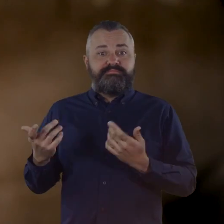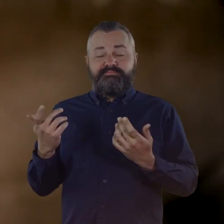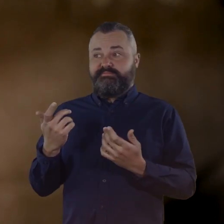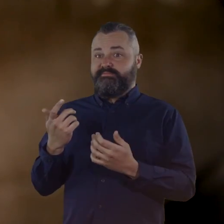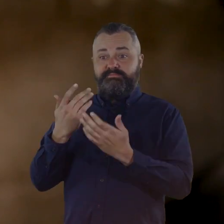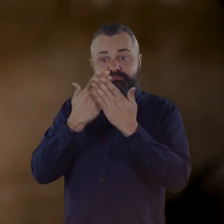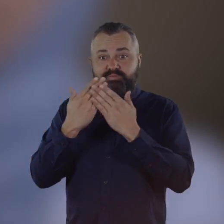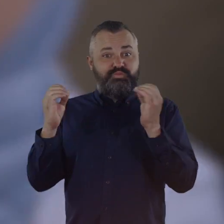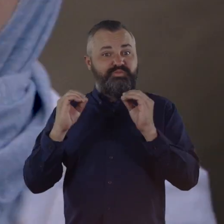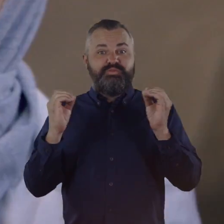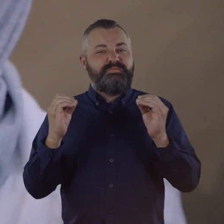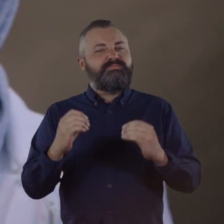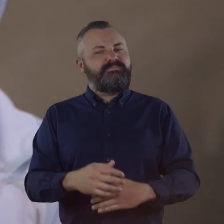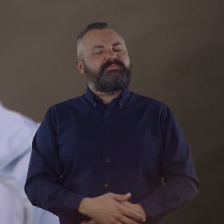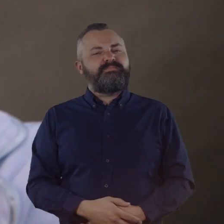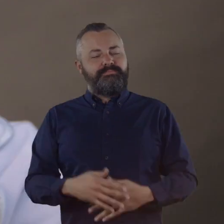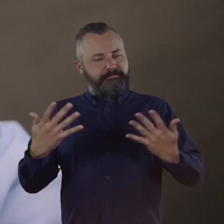She just gets stuck there.